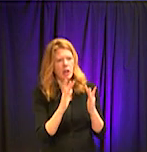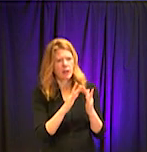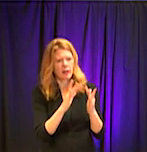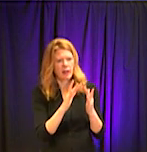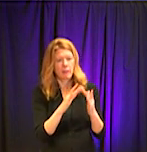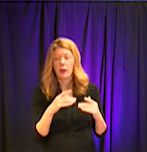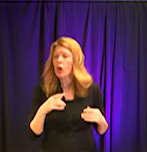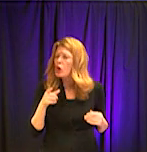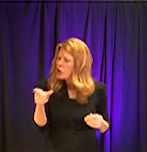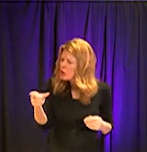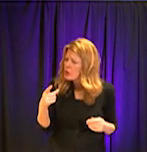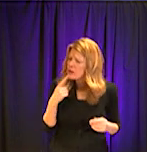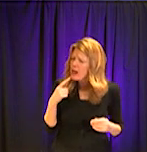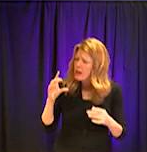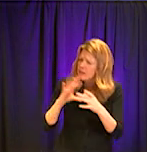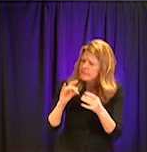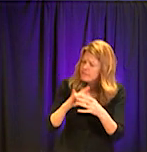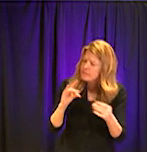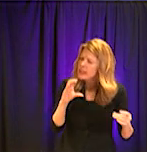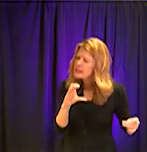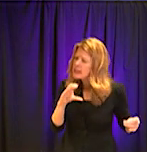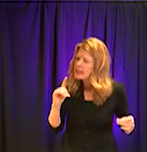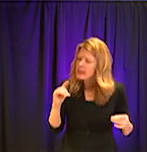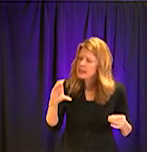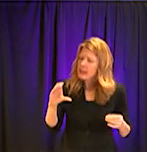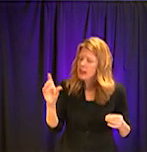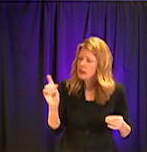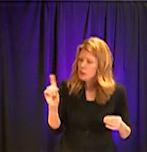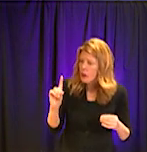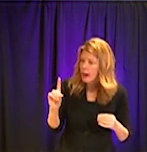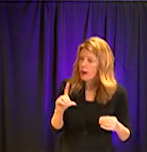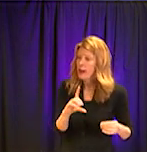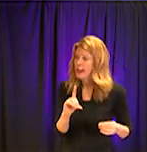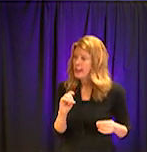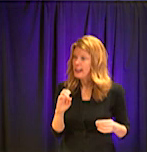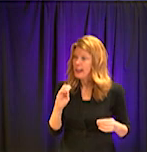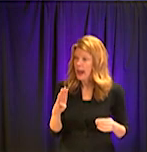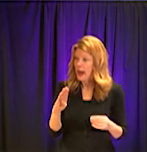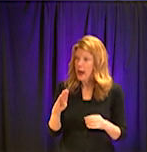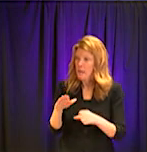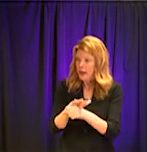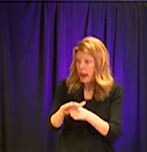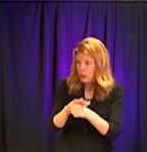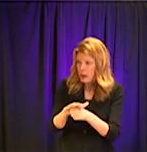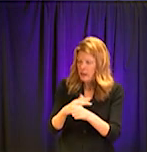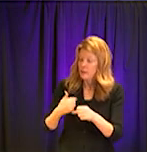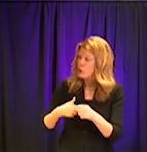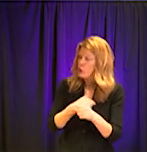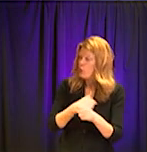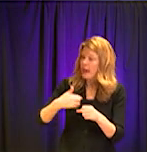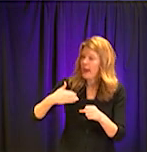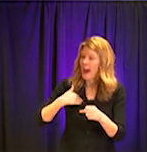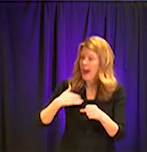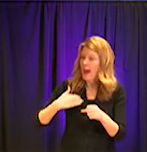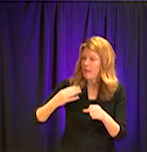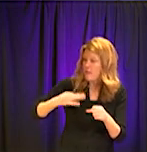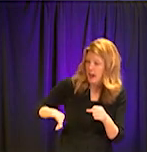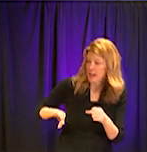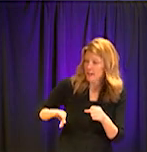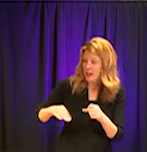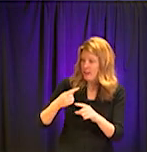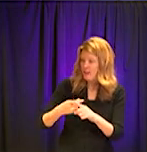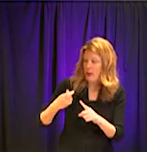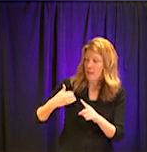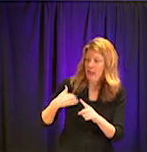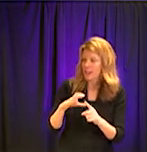I have to wonder, the fact that the CDC is in DeKalb County's own backyard, I mean, does that give you an advantage at all in handling